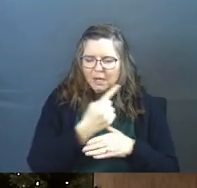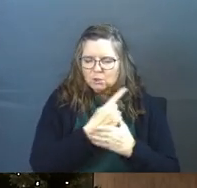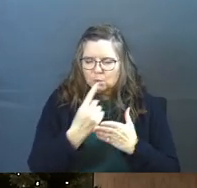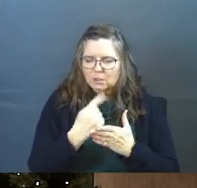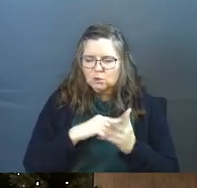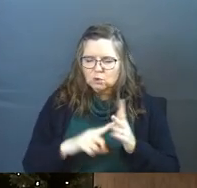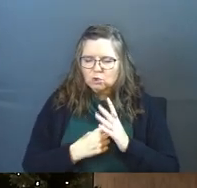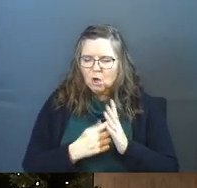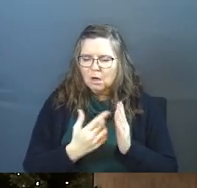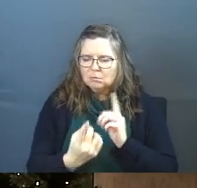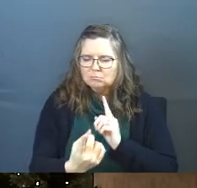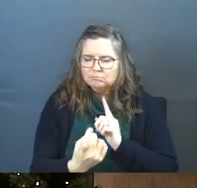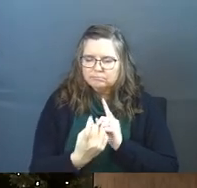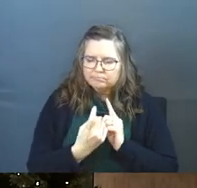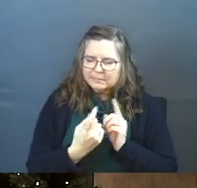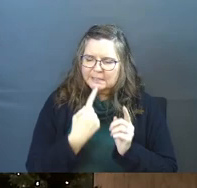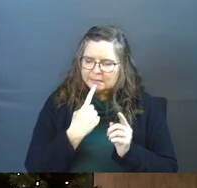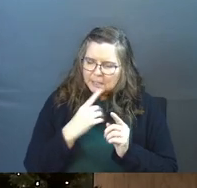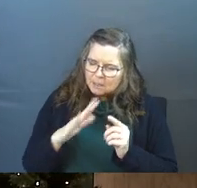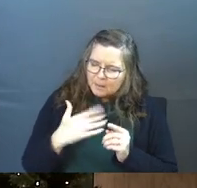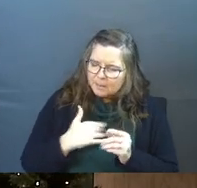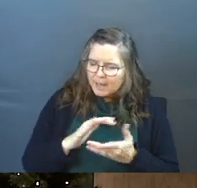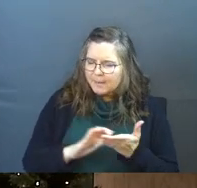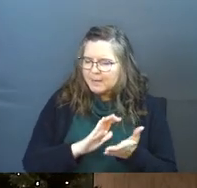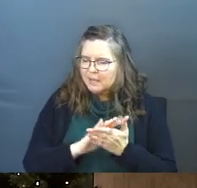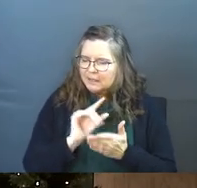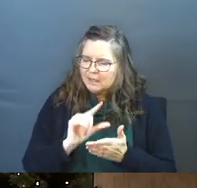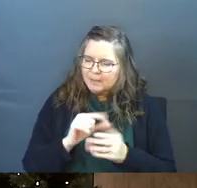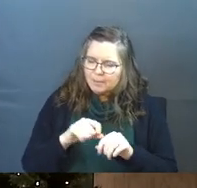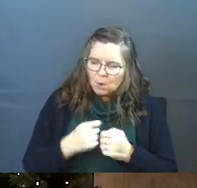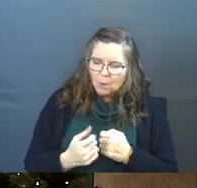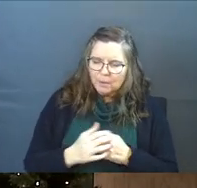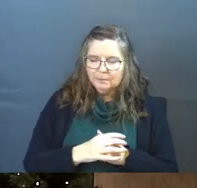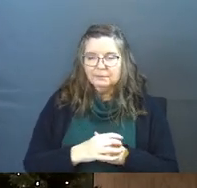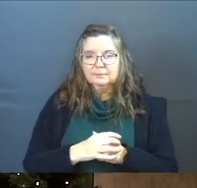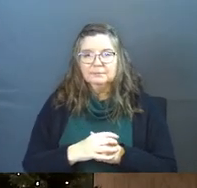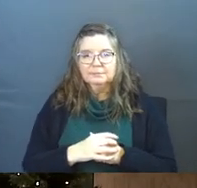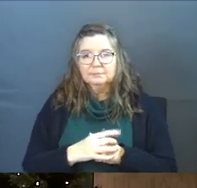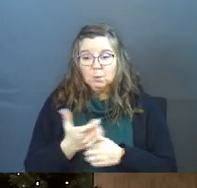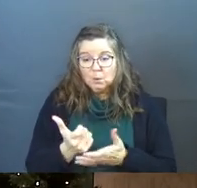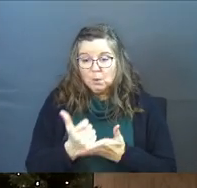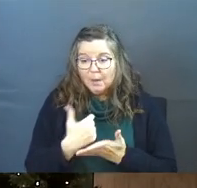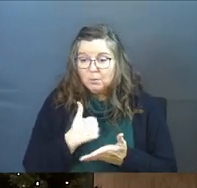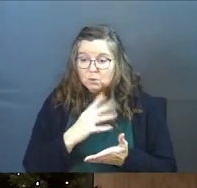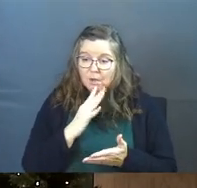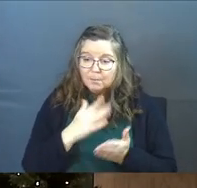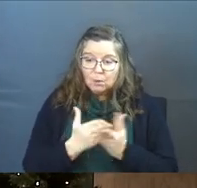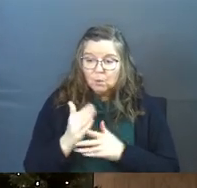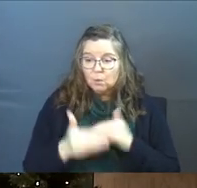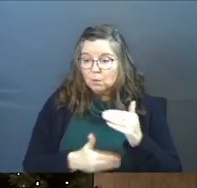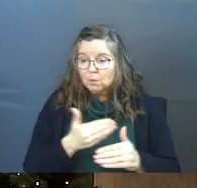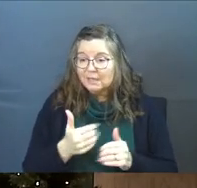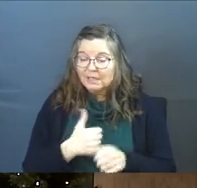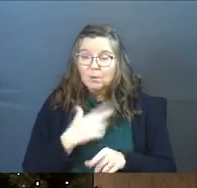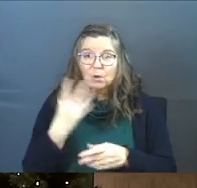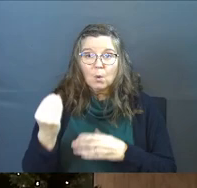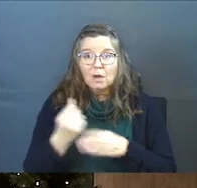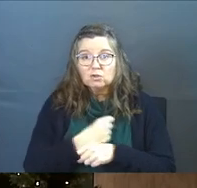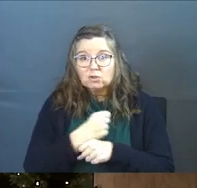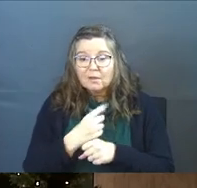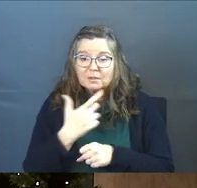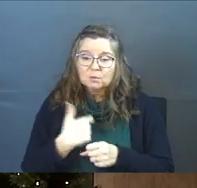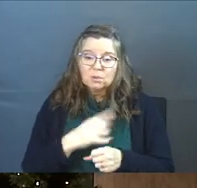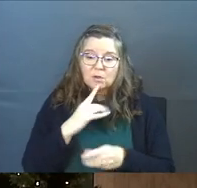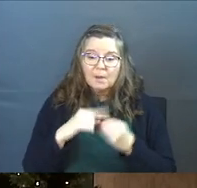next week to start pressing in toward me and saying, you know what? My marriage is a little bit broken. Will you help? Will you talk me through it? Can we go out to